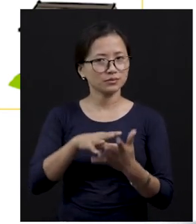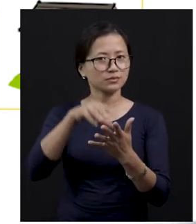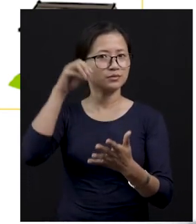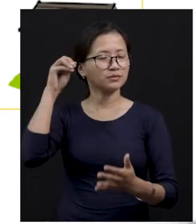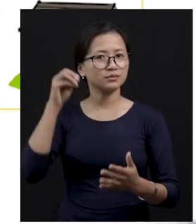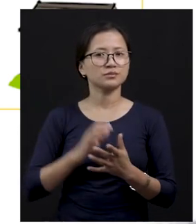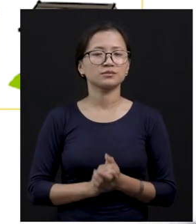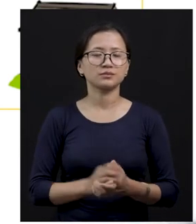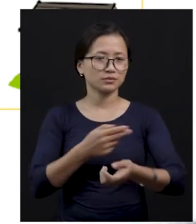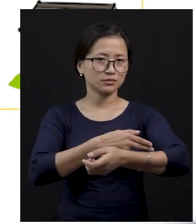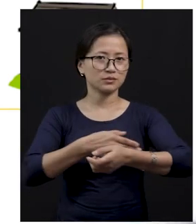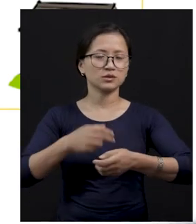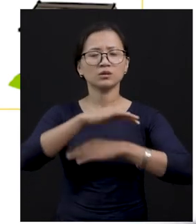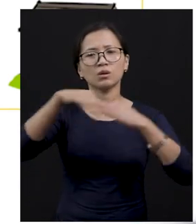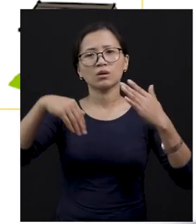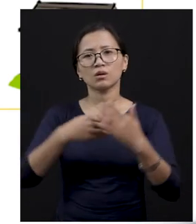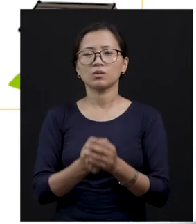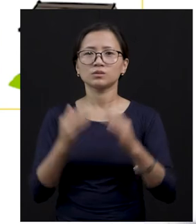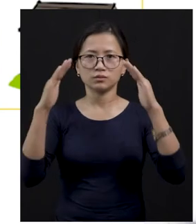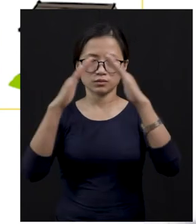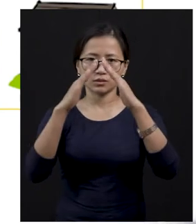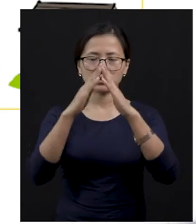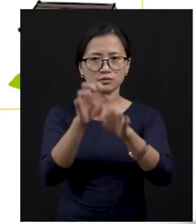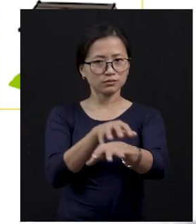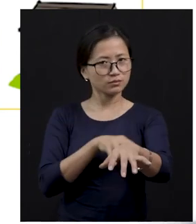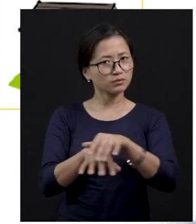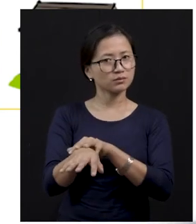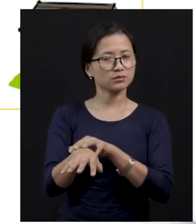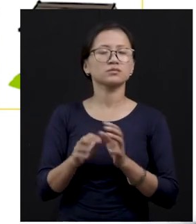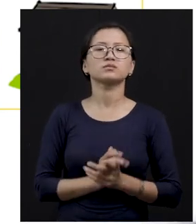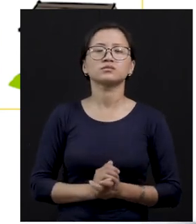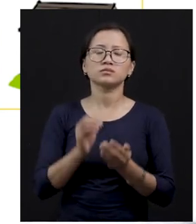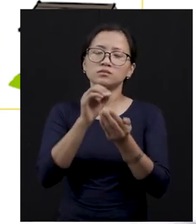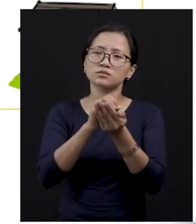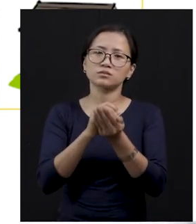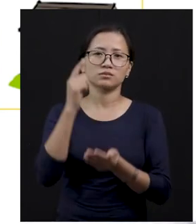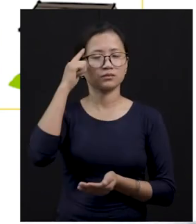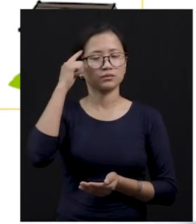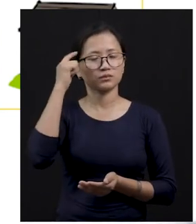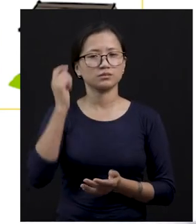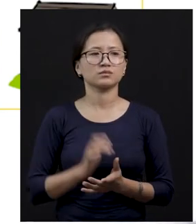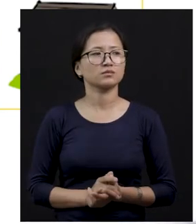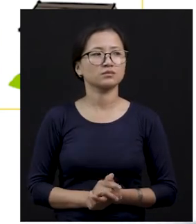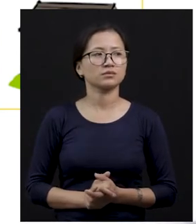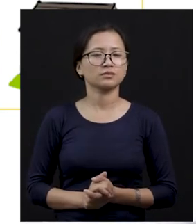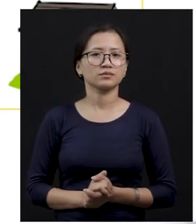learned the names of all the shelters of these animals. Keep those things in mind, okay?